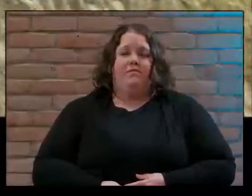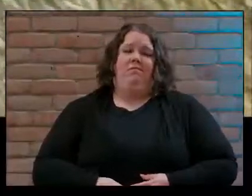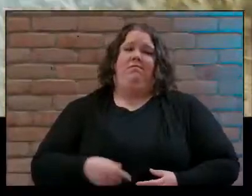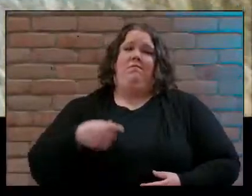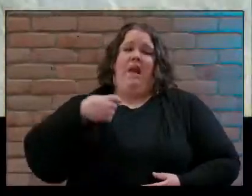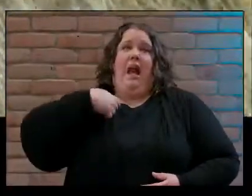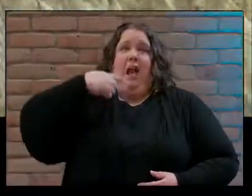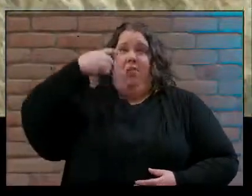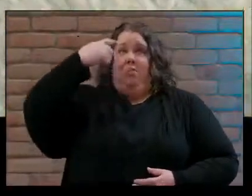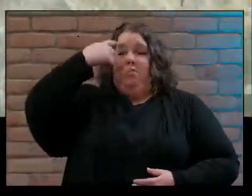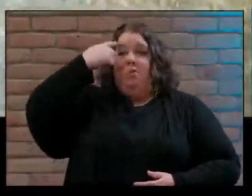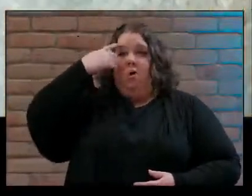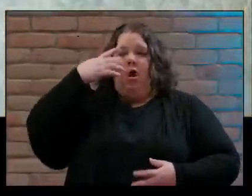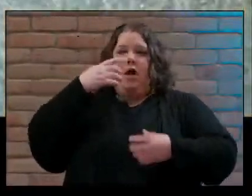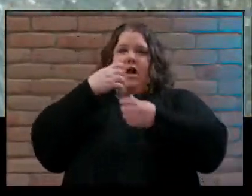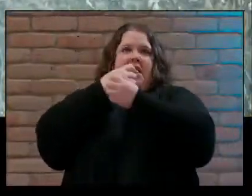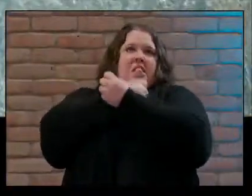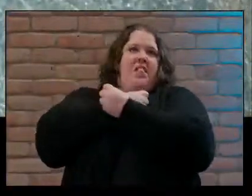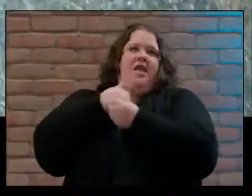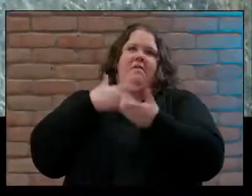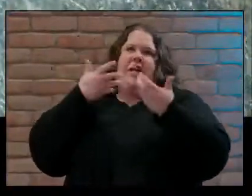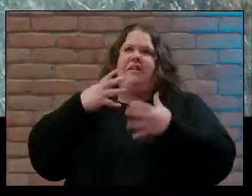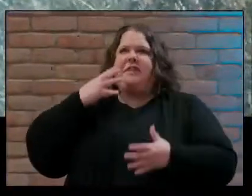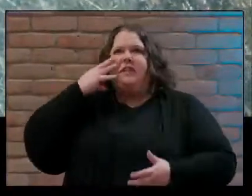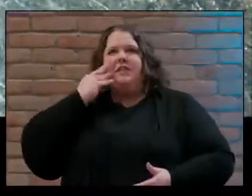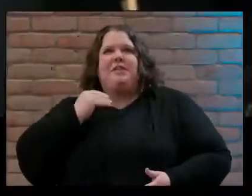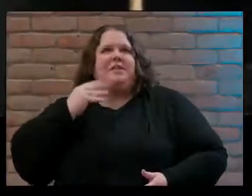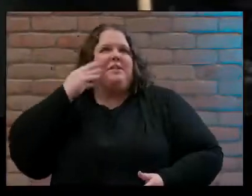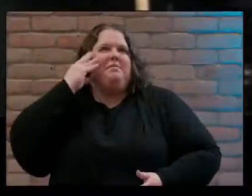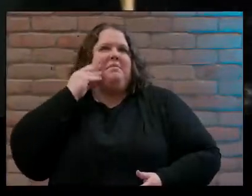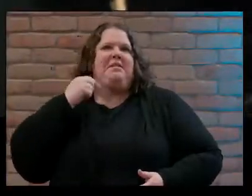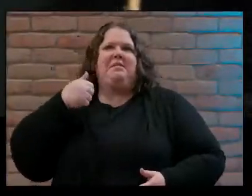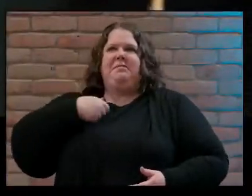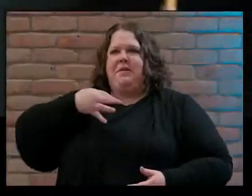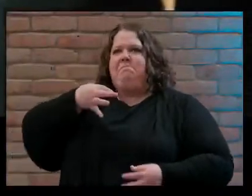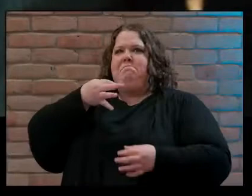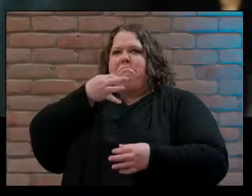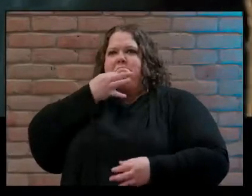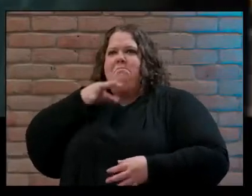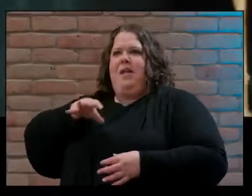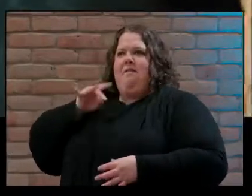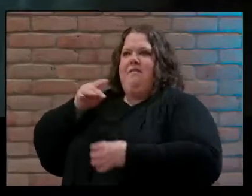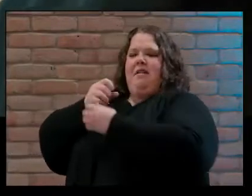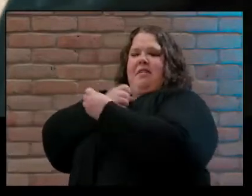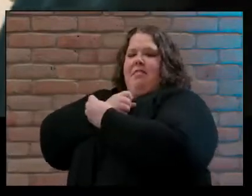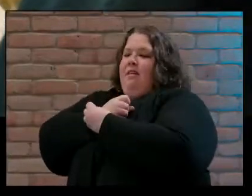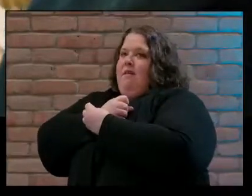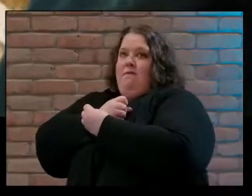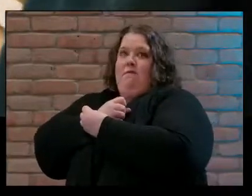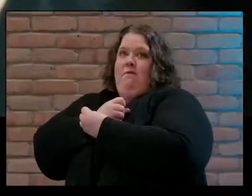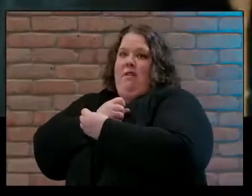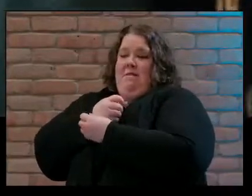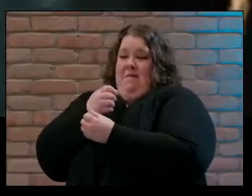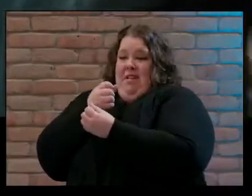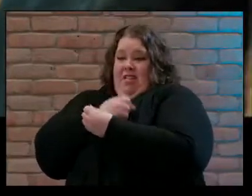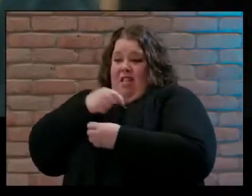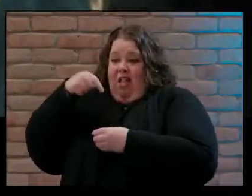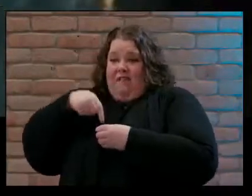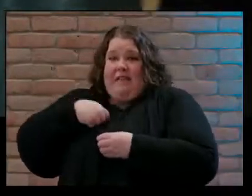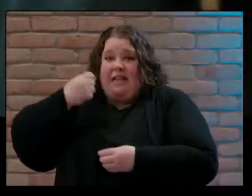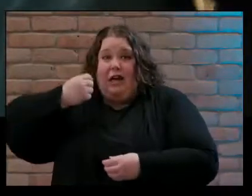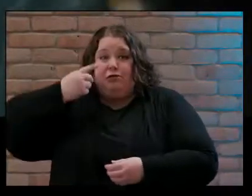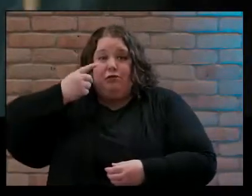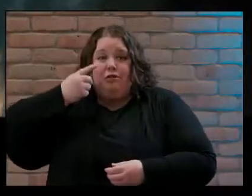the love I thought I was pretty good at finding it too but I didn't even know what love was